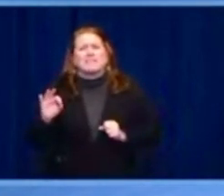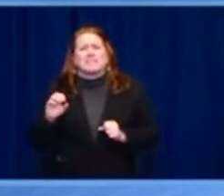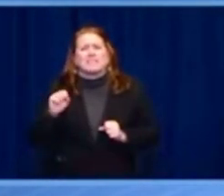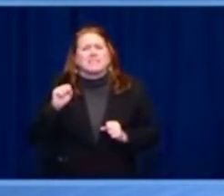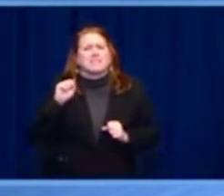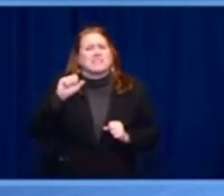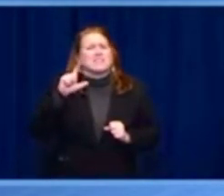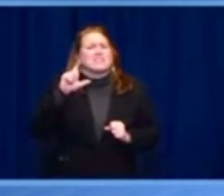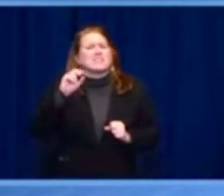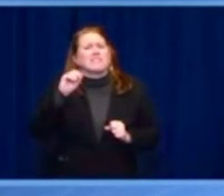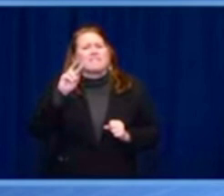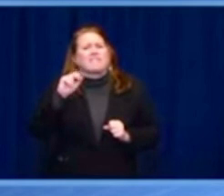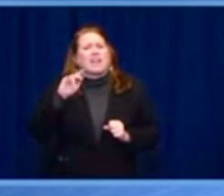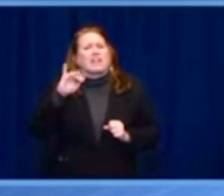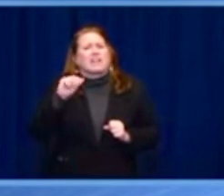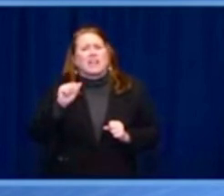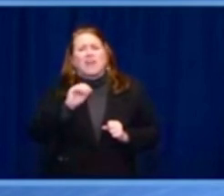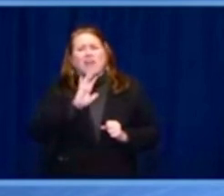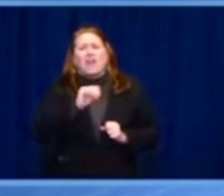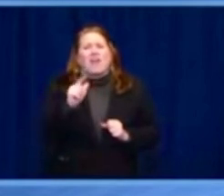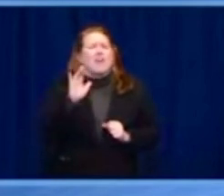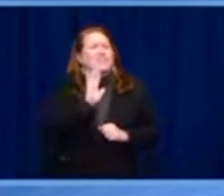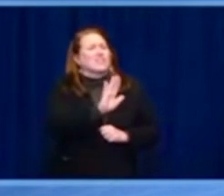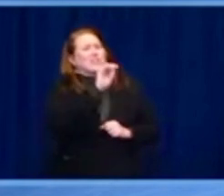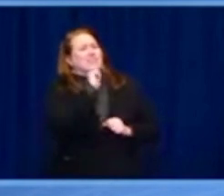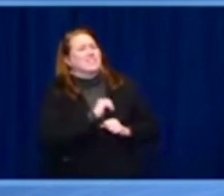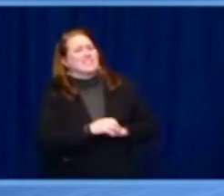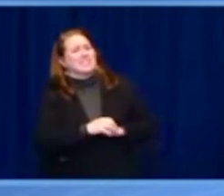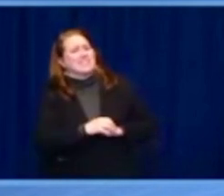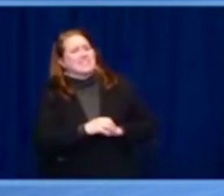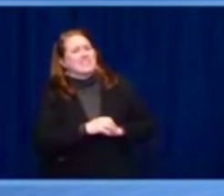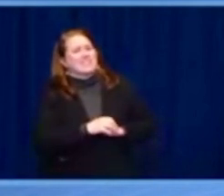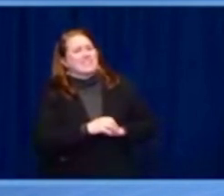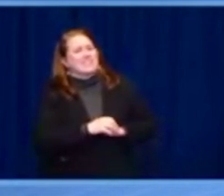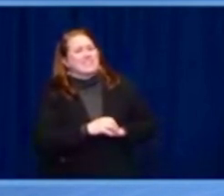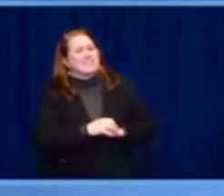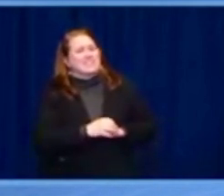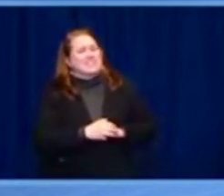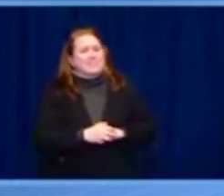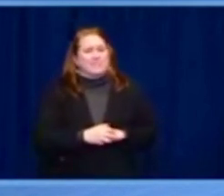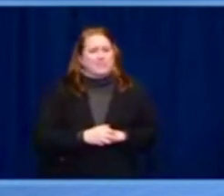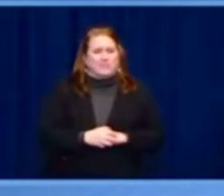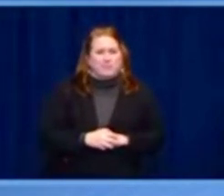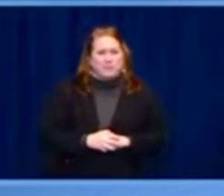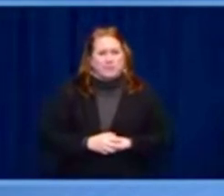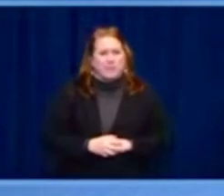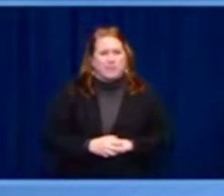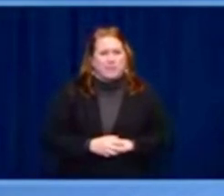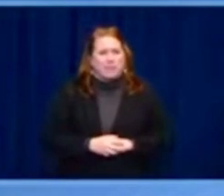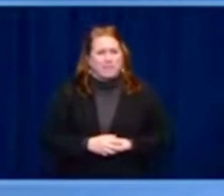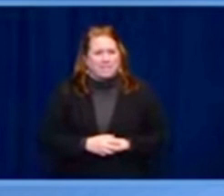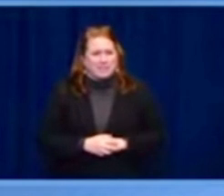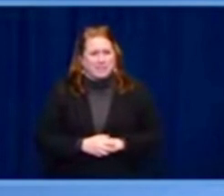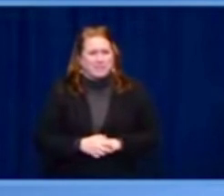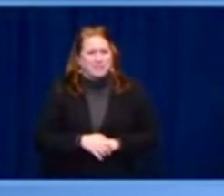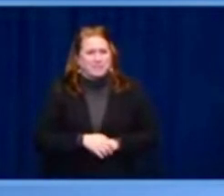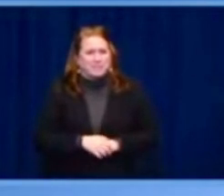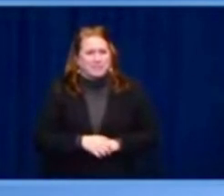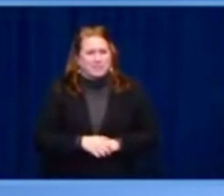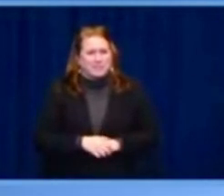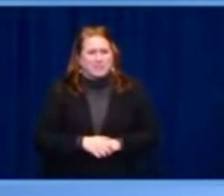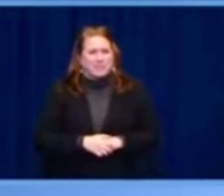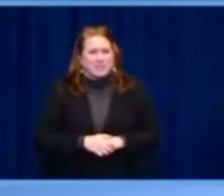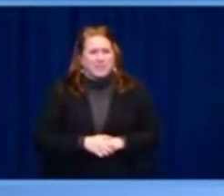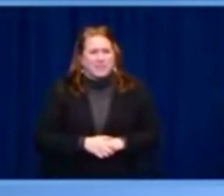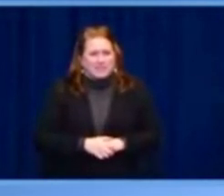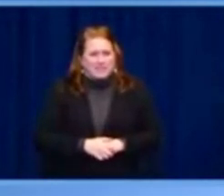support, including military aid, helps the Ukrainians protect their rights in line with the UN Charter. The